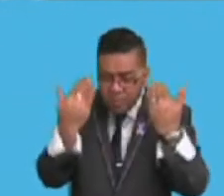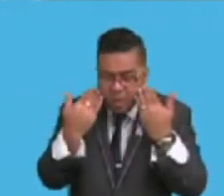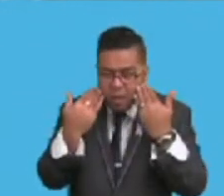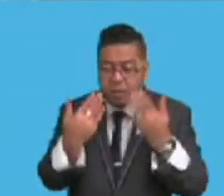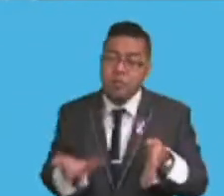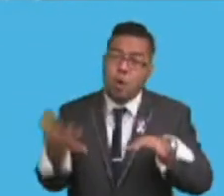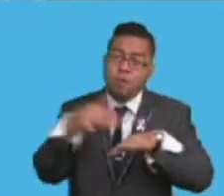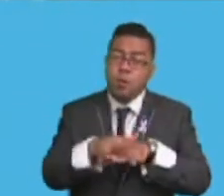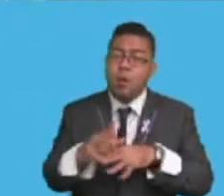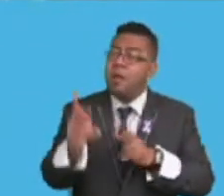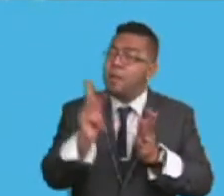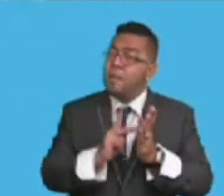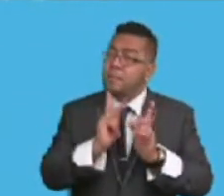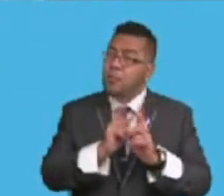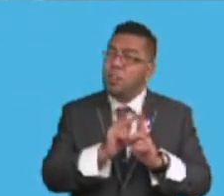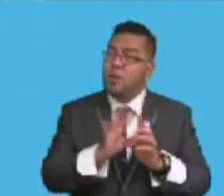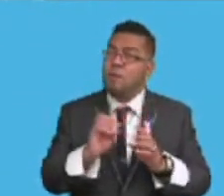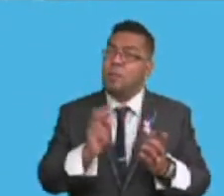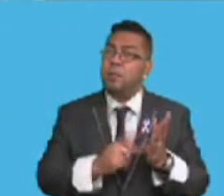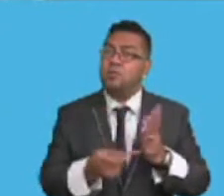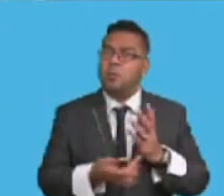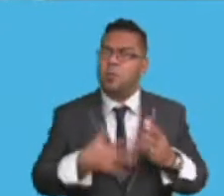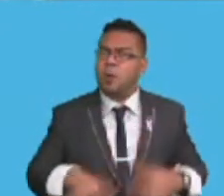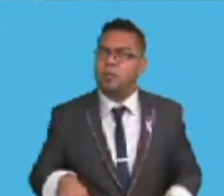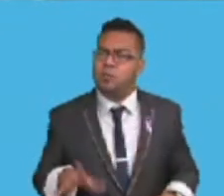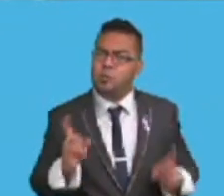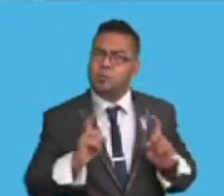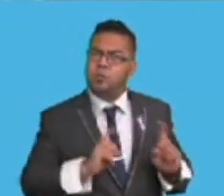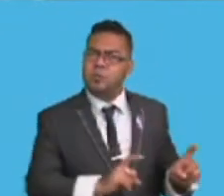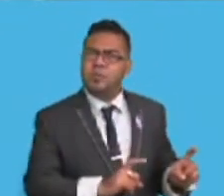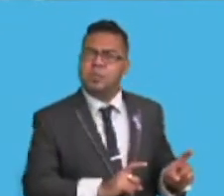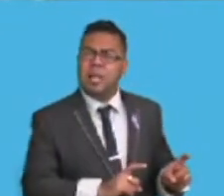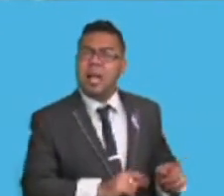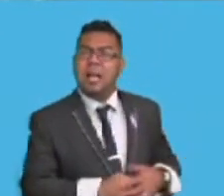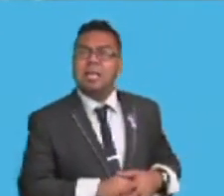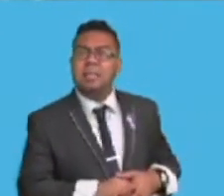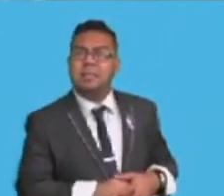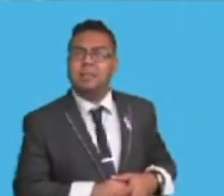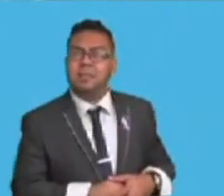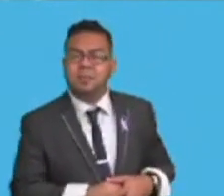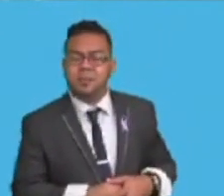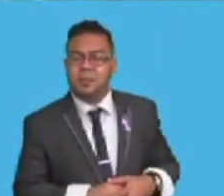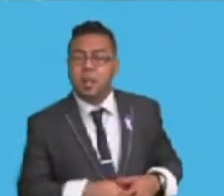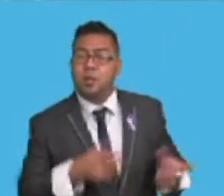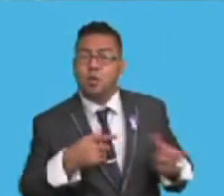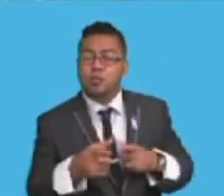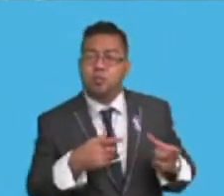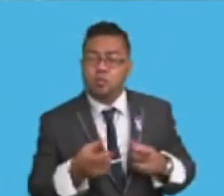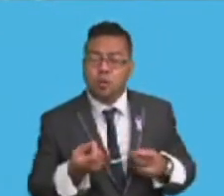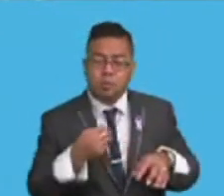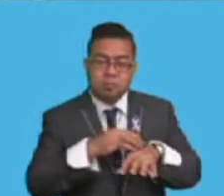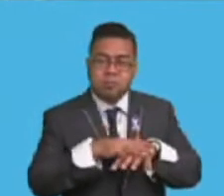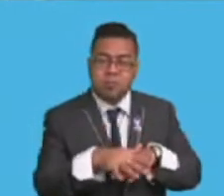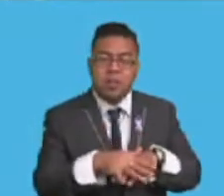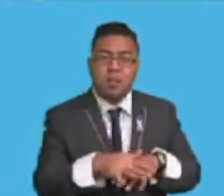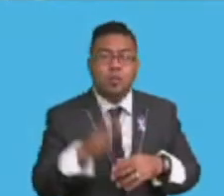the overall objective of the project is, one, to regulate that stream flows, river discharge capacities, control excessive runoff, reducing